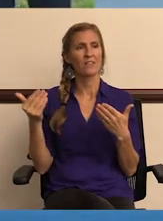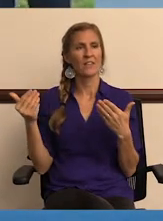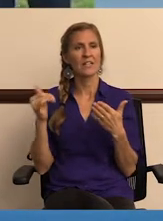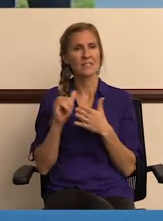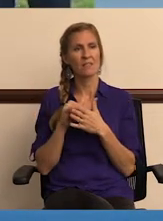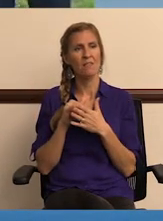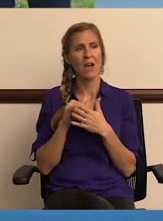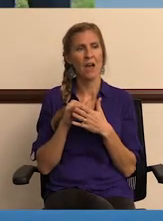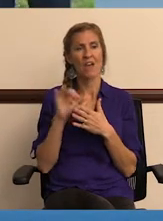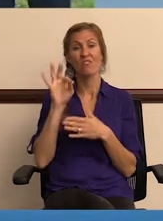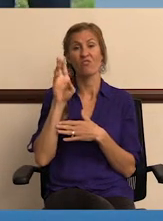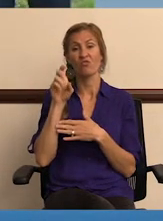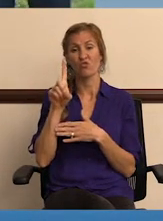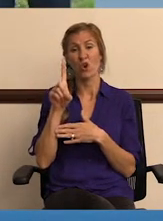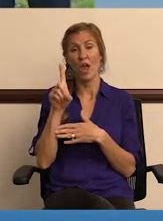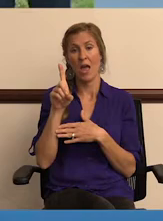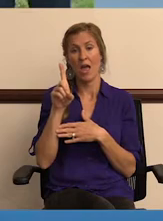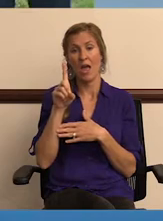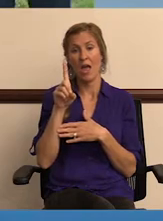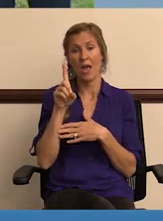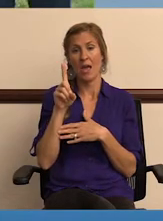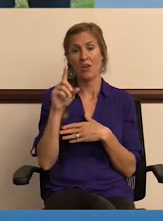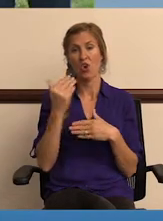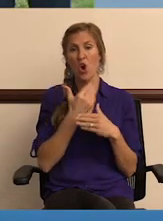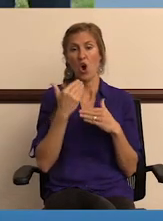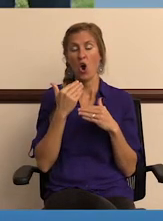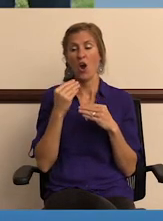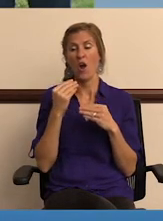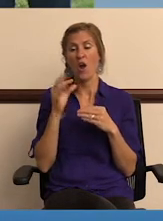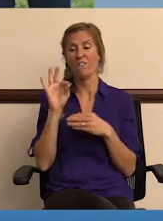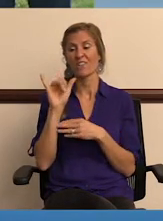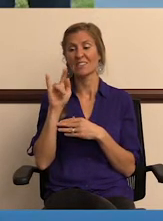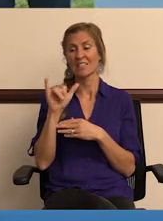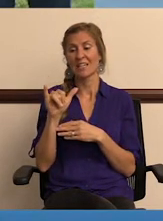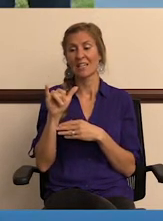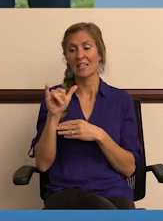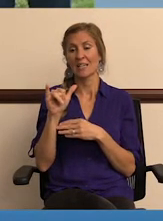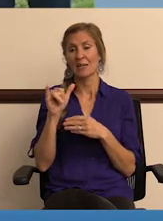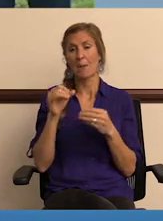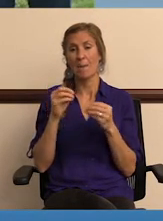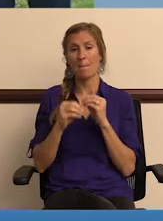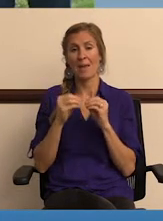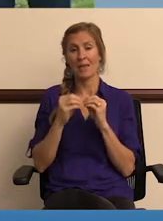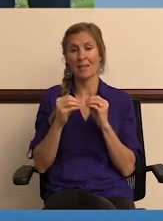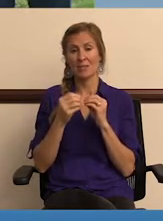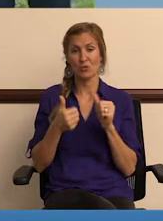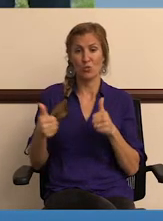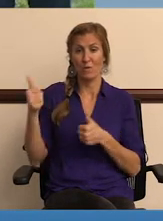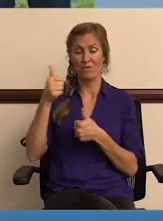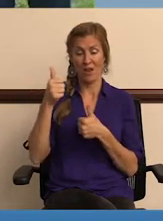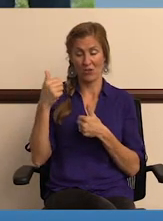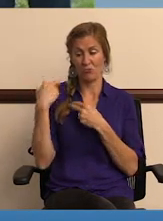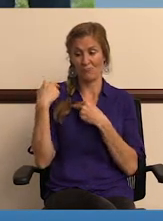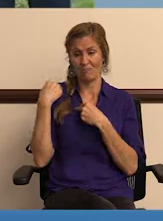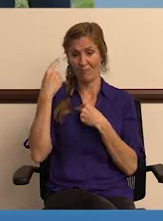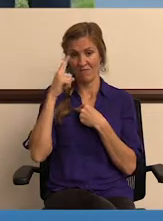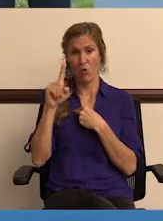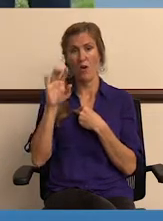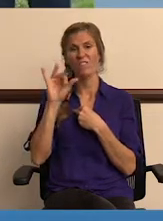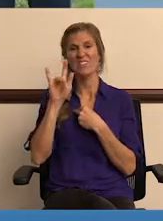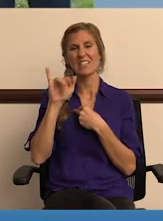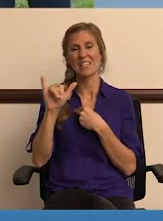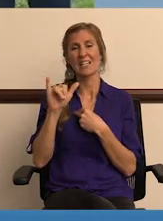One of the things that Fred, as our facilities maintenance supervisor, is responsible for is also